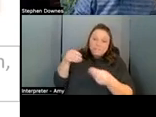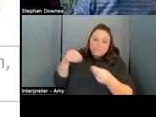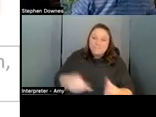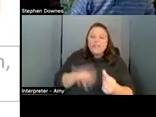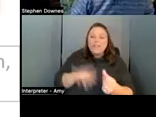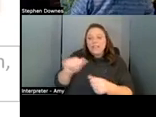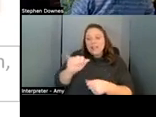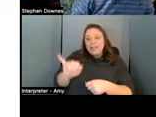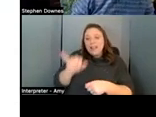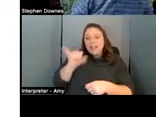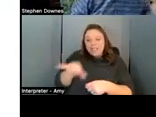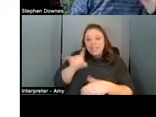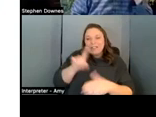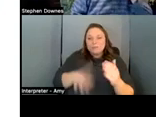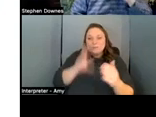coming in the future